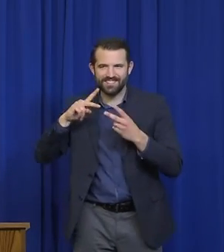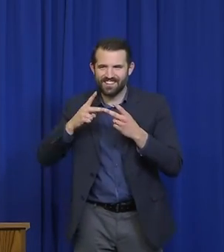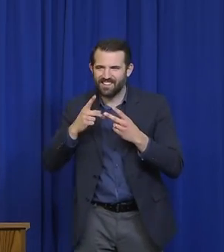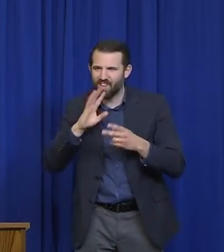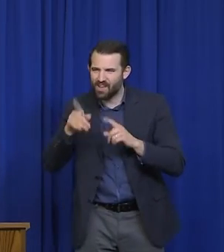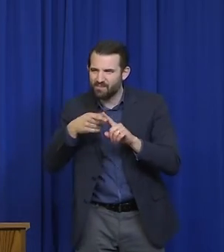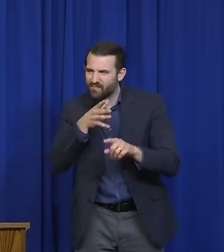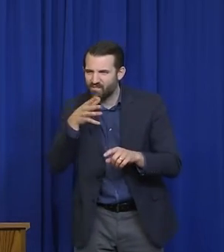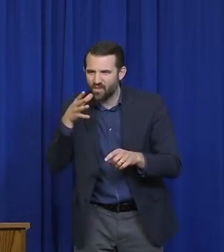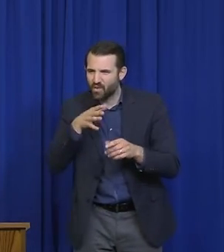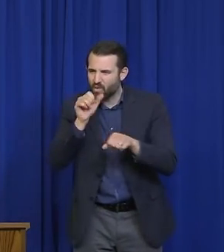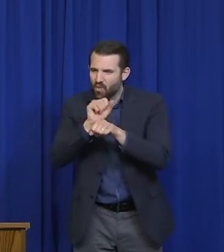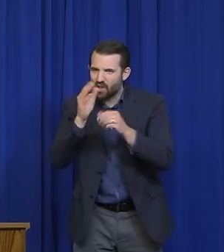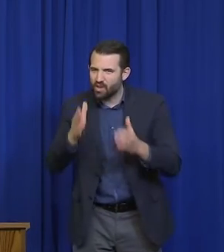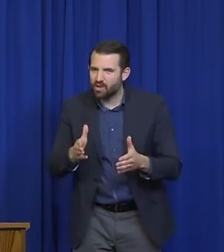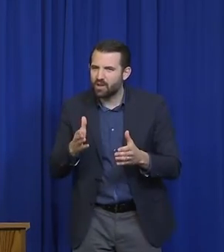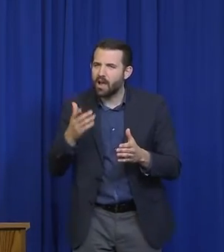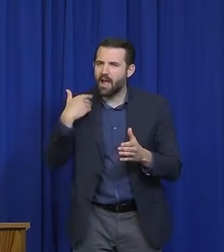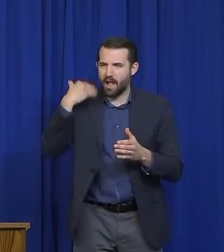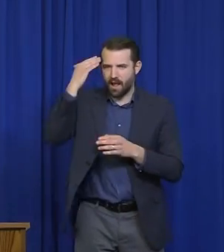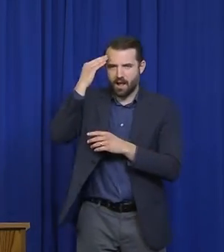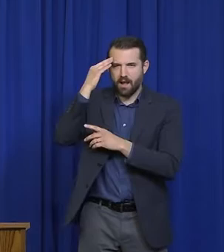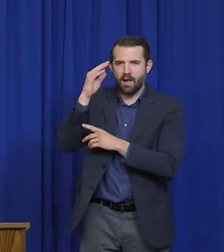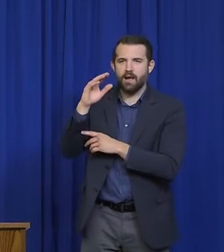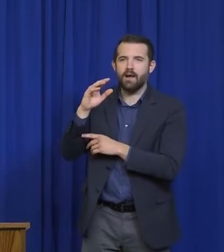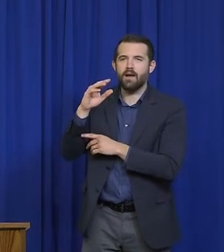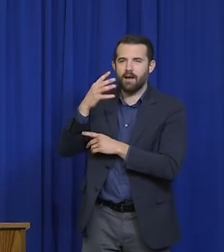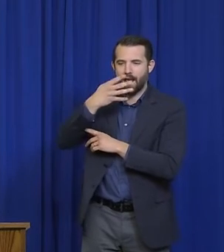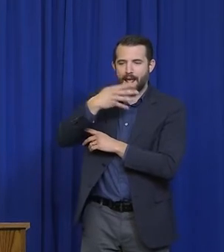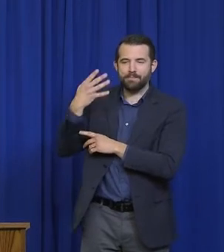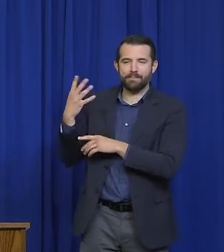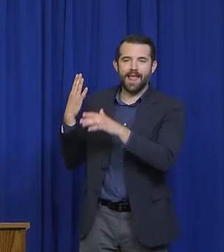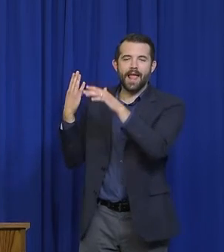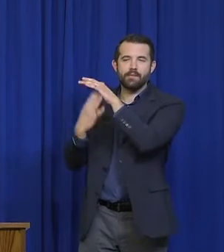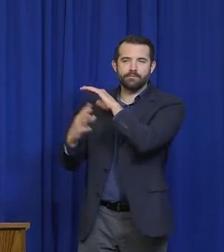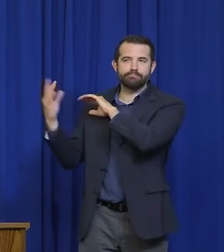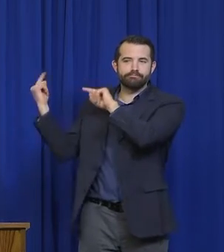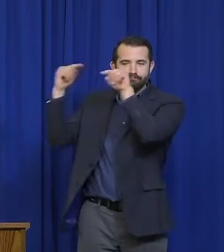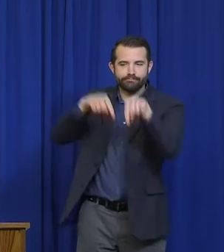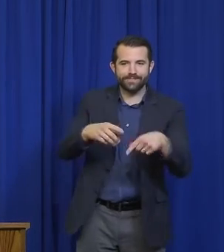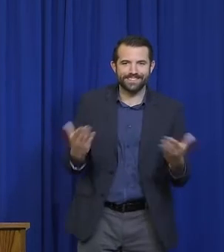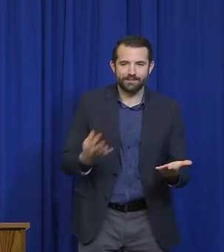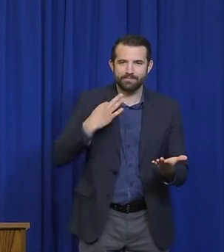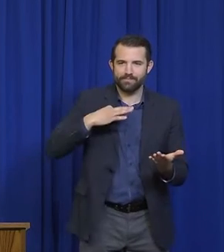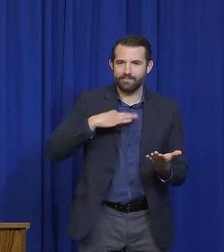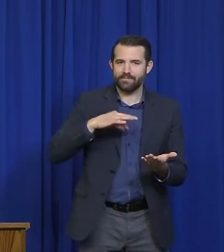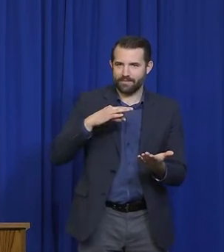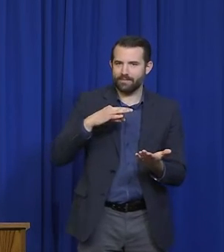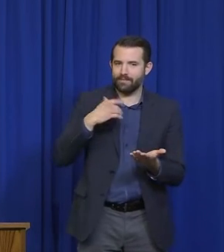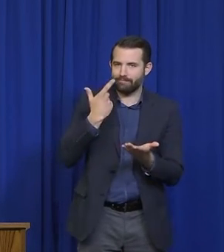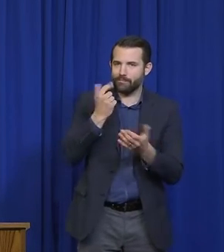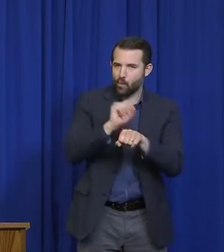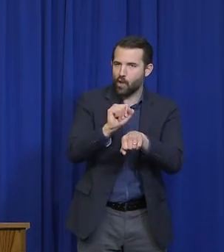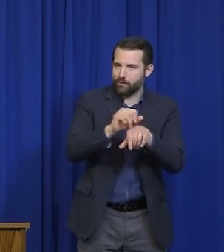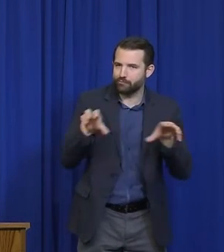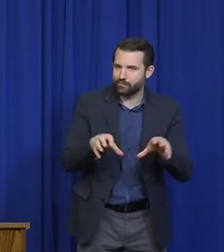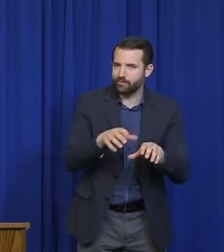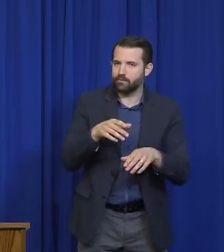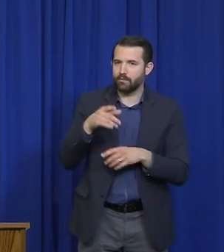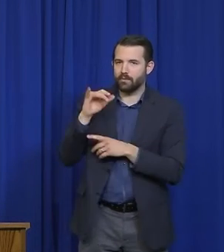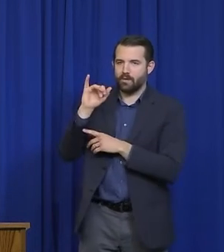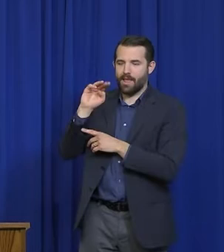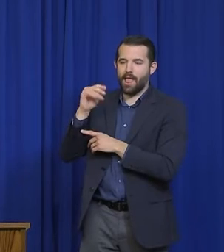have been migrant farm workers arriving as scheduled in the northern part of the state to help broccoli and potato farmers, I believe.